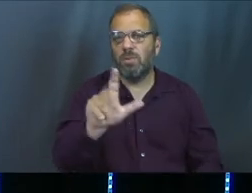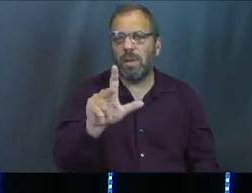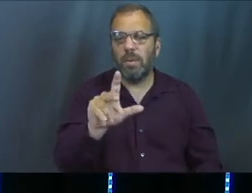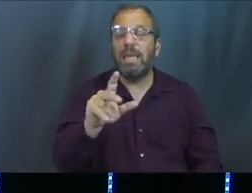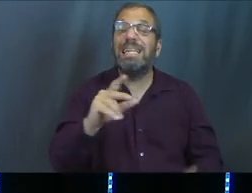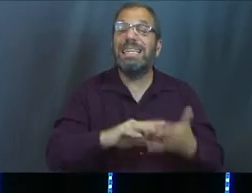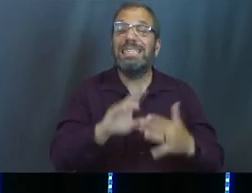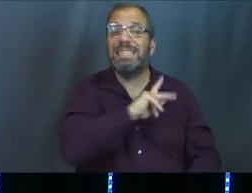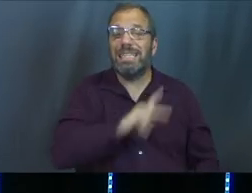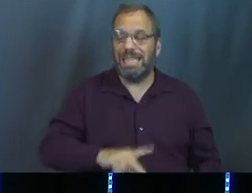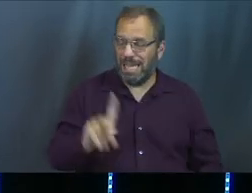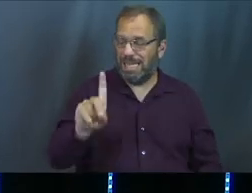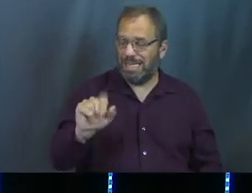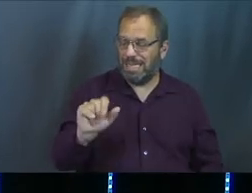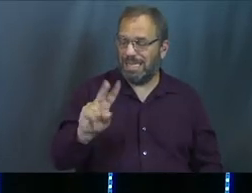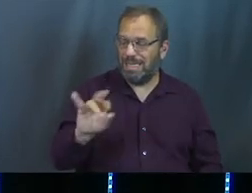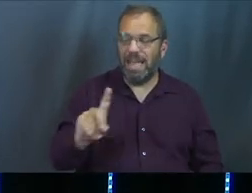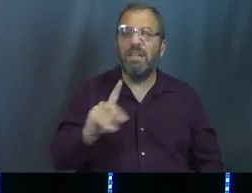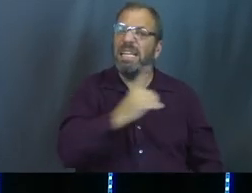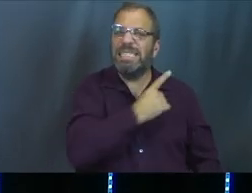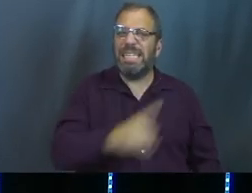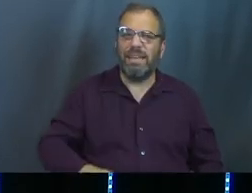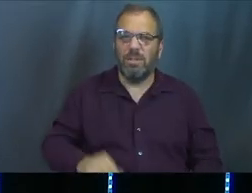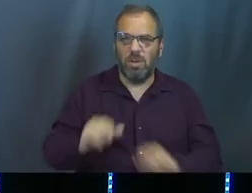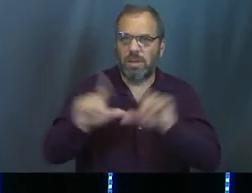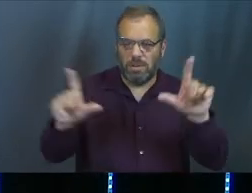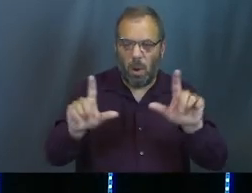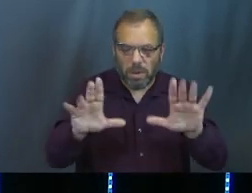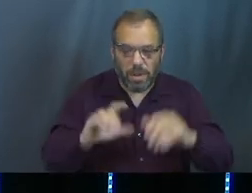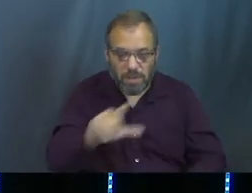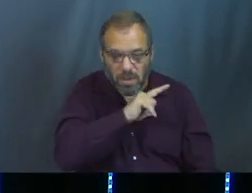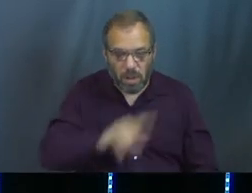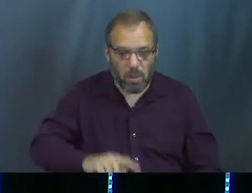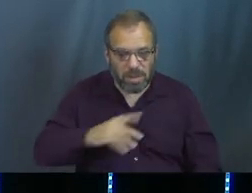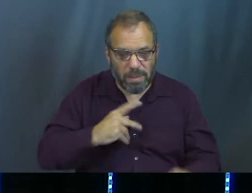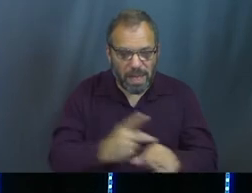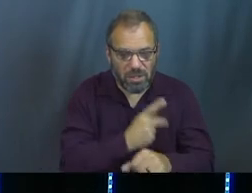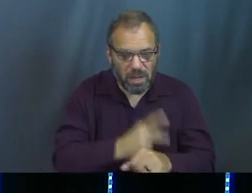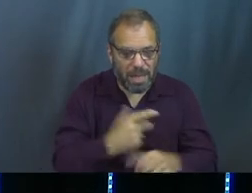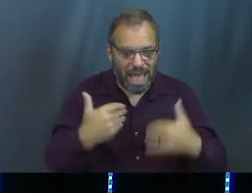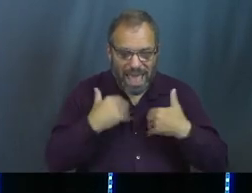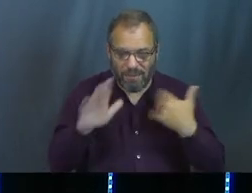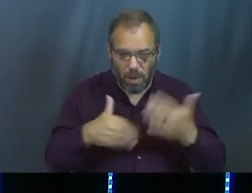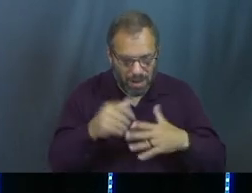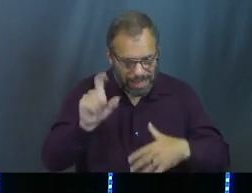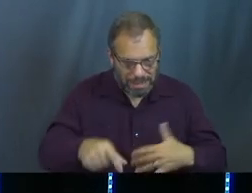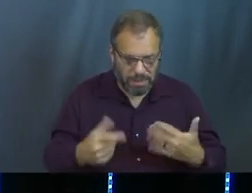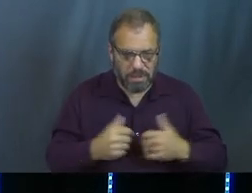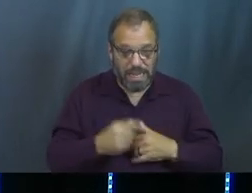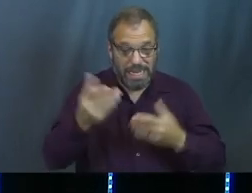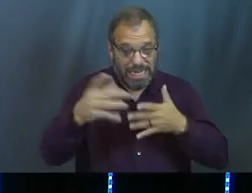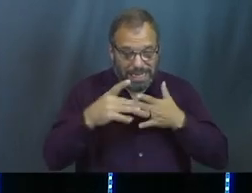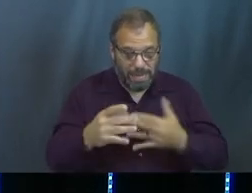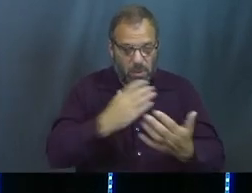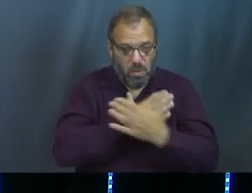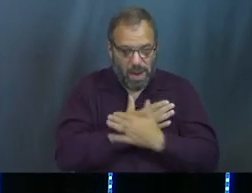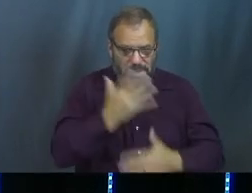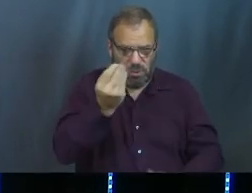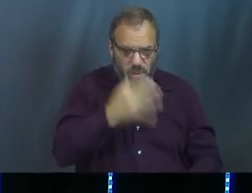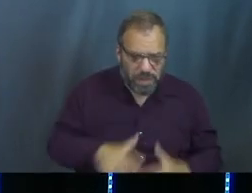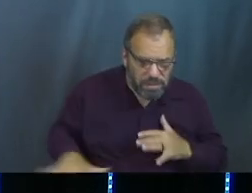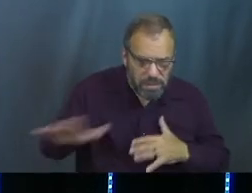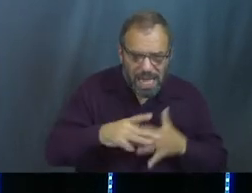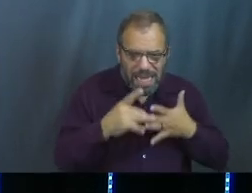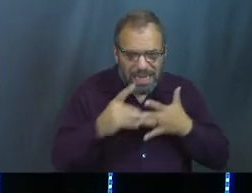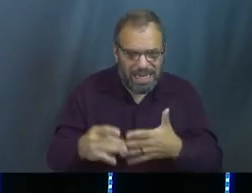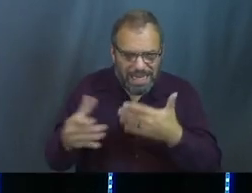David. It says, Lord is my... I don't have a slide for this. I'm going to read through. I'll be quick. The Lord is my shepherd. I have all that I need. He lets me rest in green meadows.